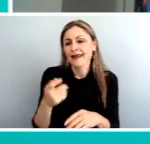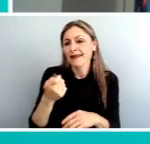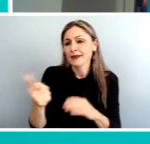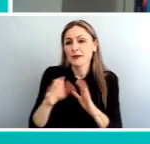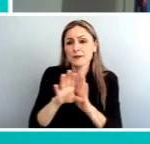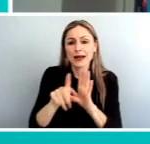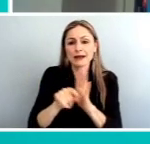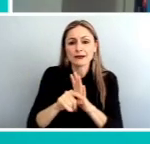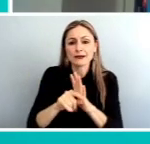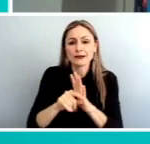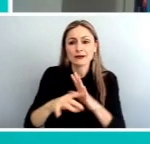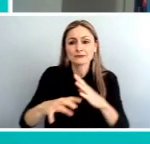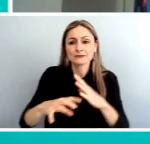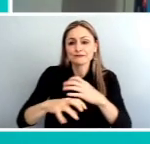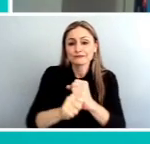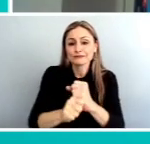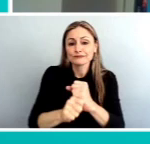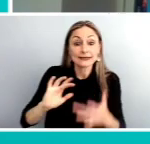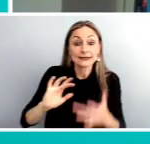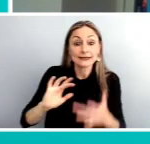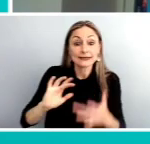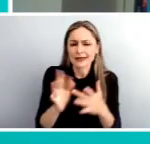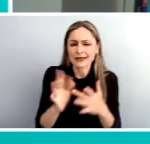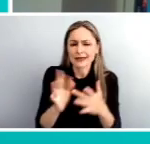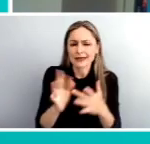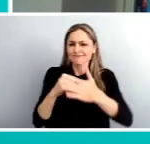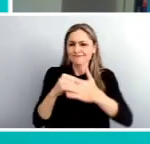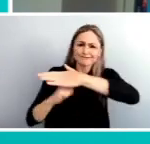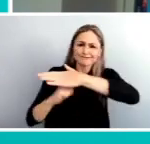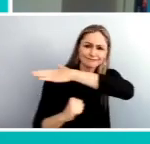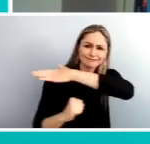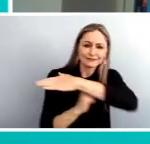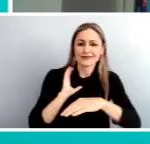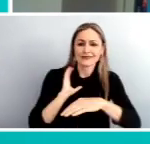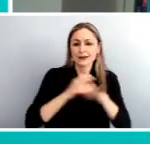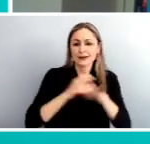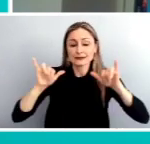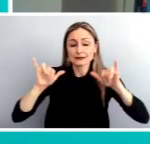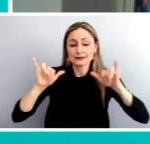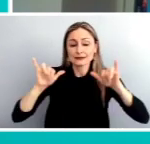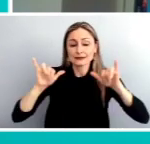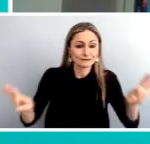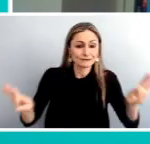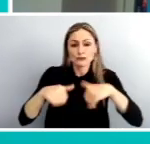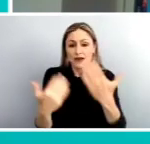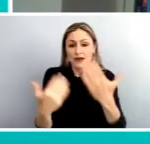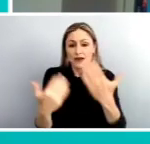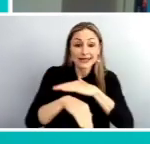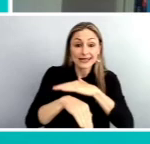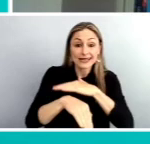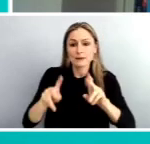SEPTA's Bus Network is really the backbone of our system and crucial to providing access and opportunity for people throughout the city